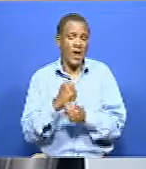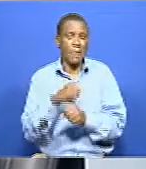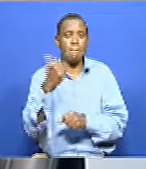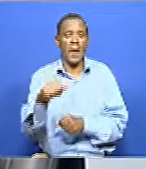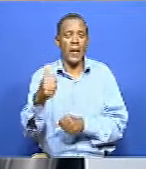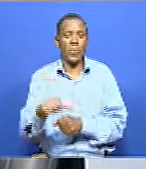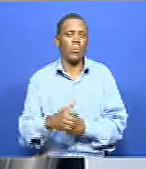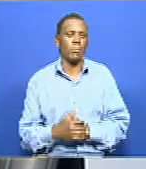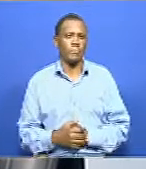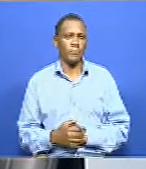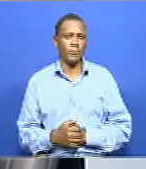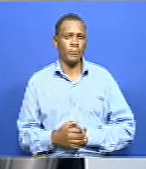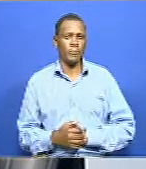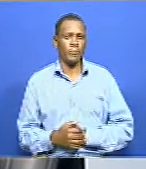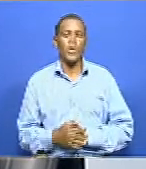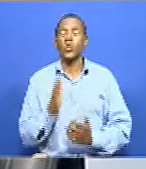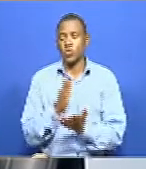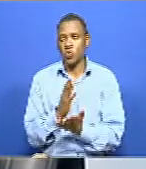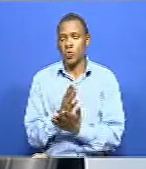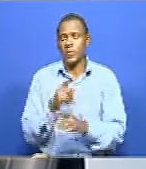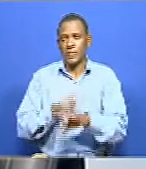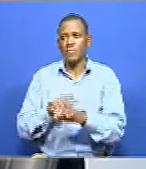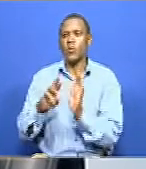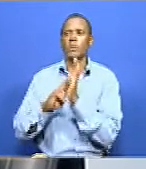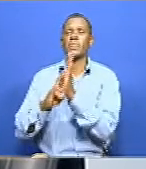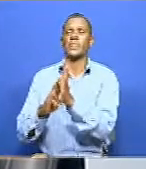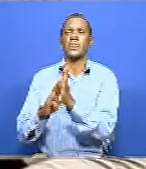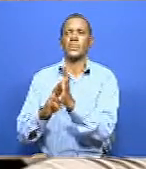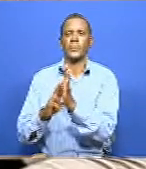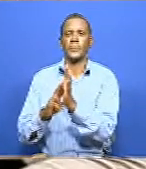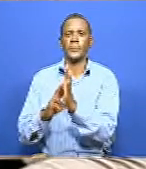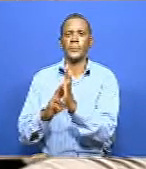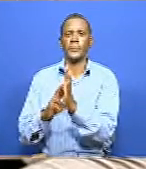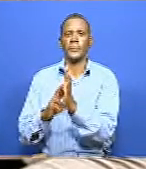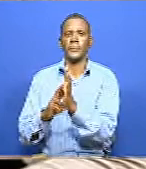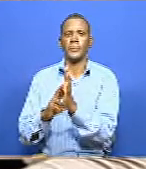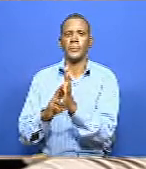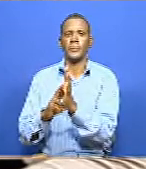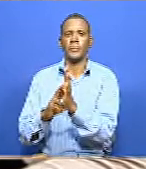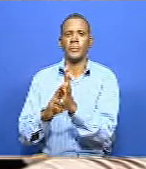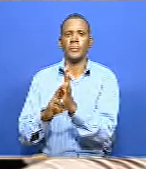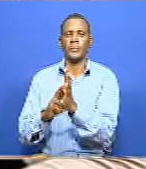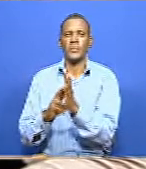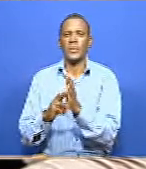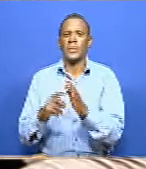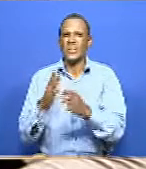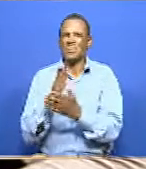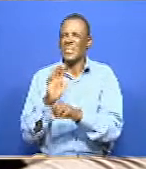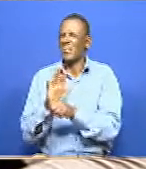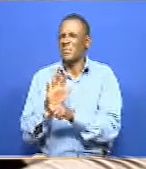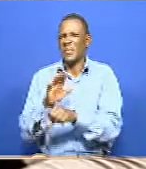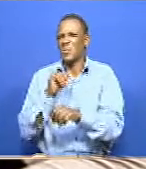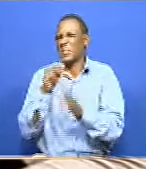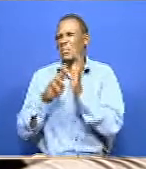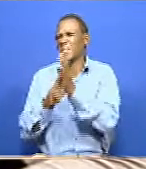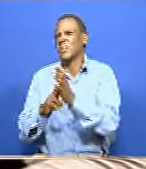another issue is when it comes to representation, there's always been this conversation, you know, we are not properly represented. Women have been